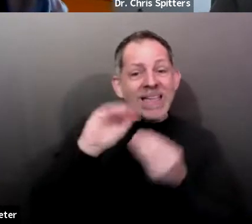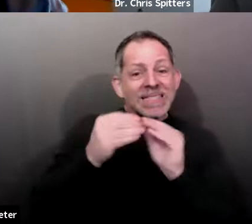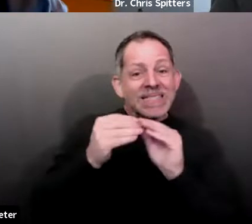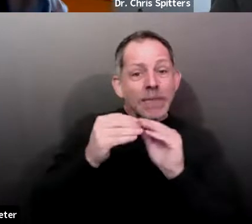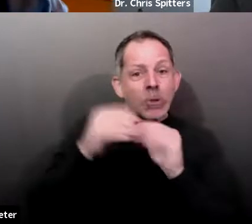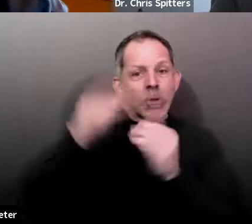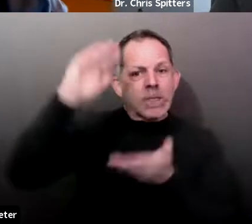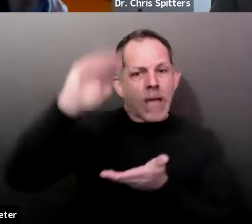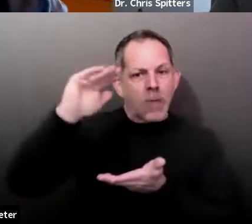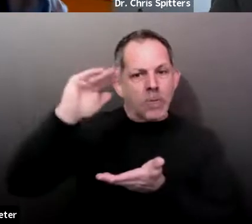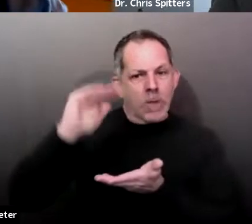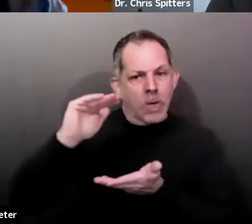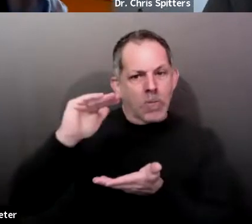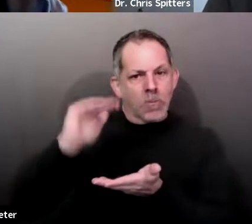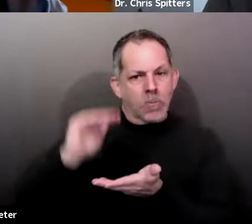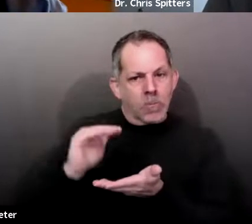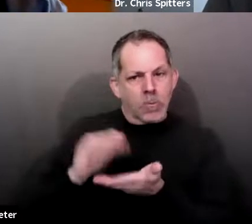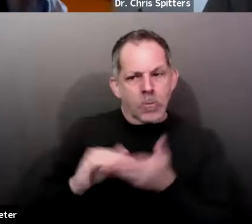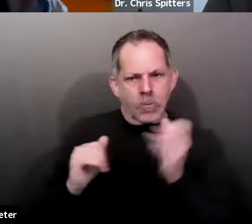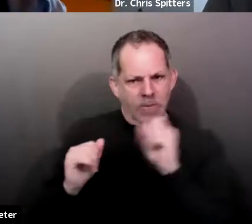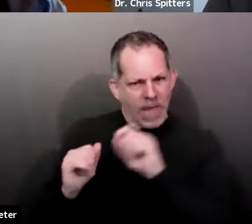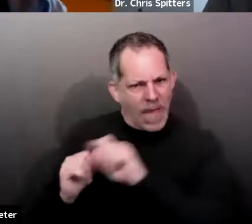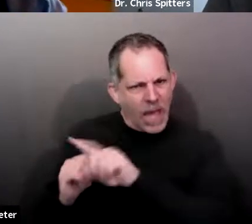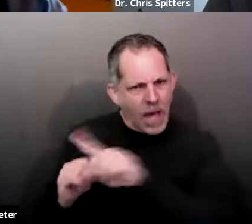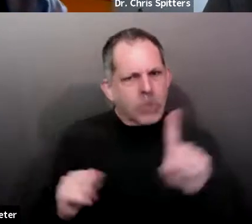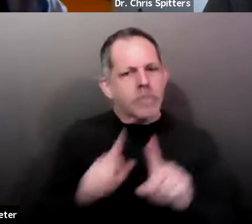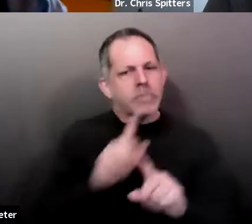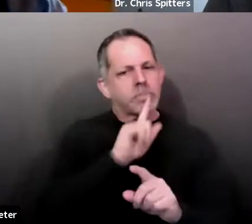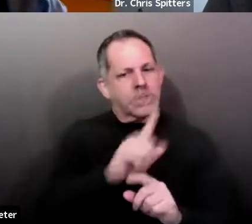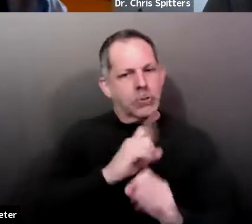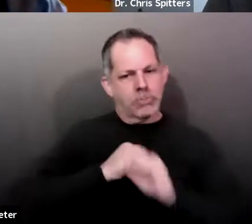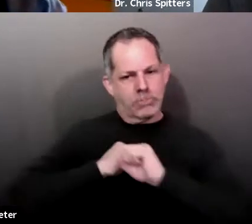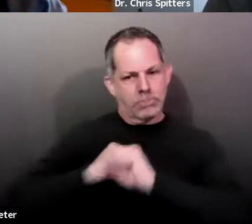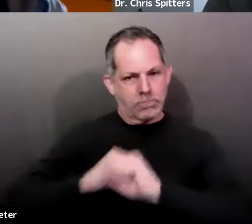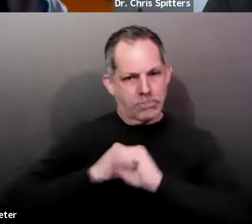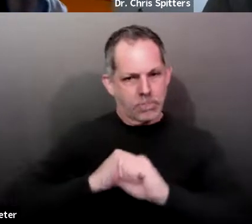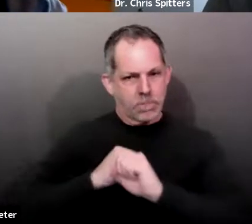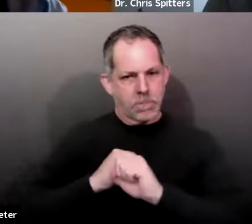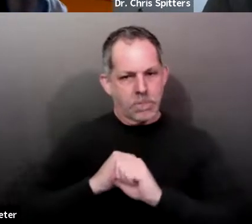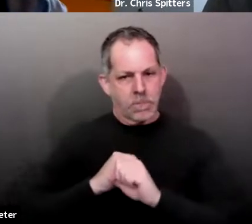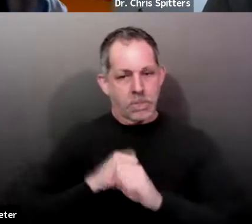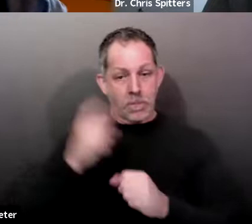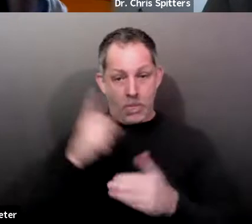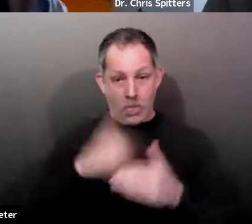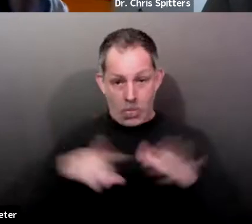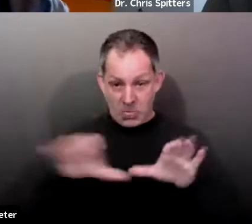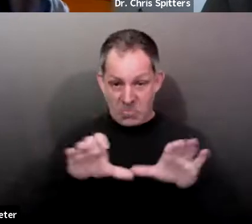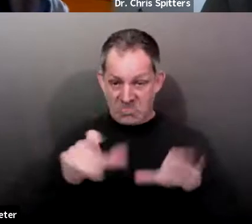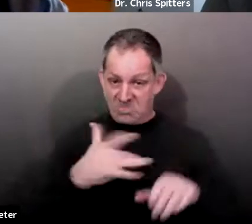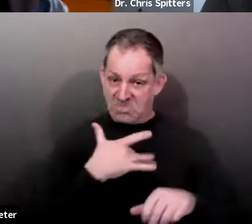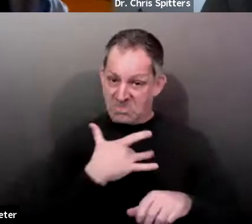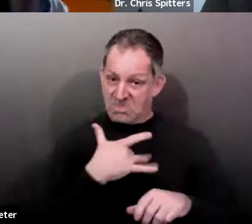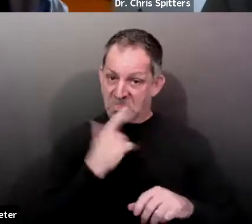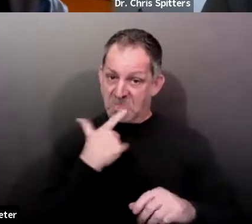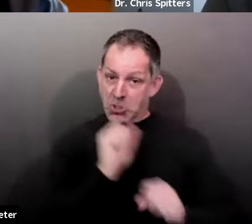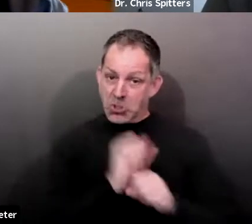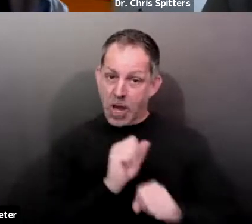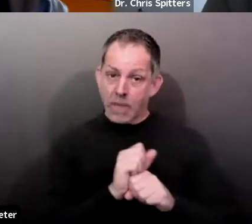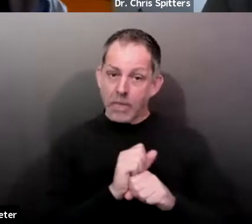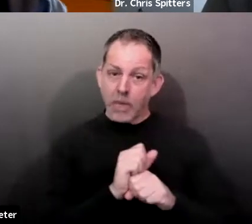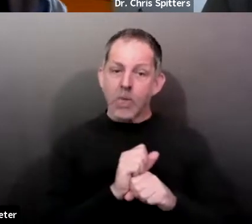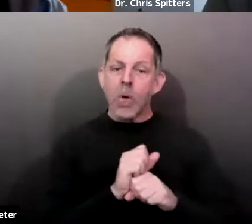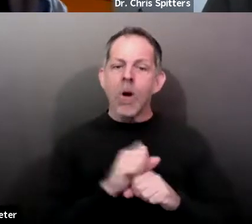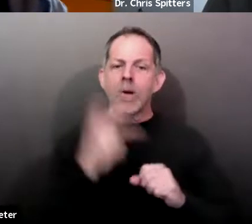uh, take protective measures that they have, and they've been doing a good job of that. So we don't want to see a bump up, but we know many